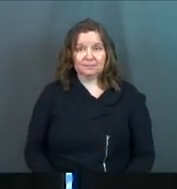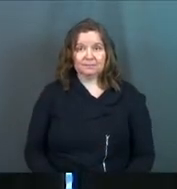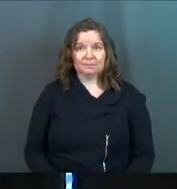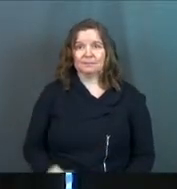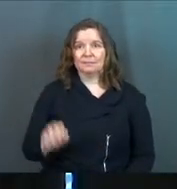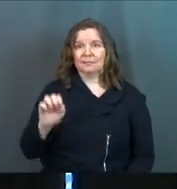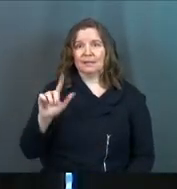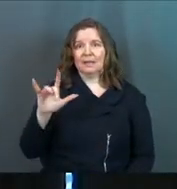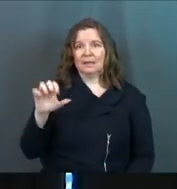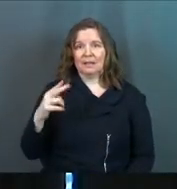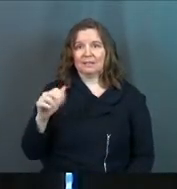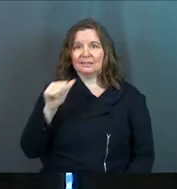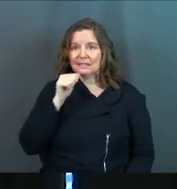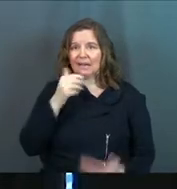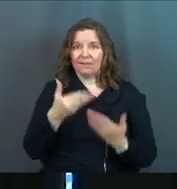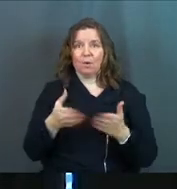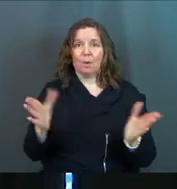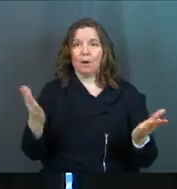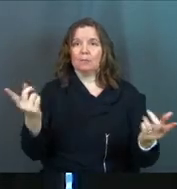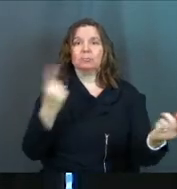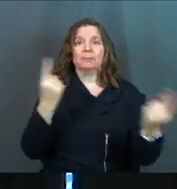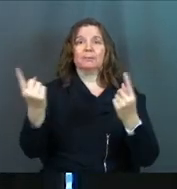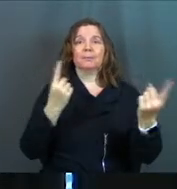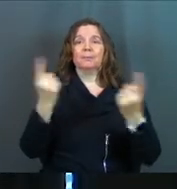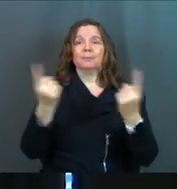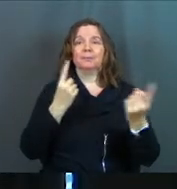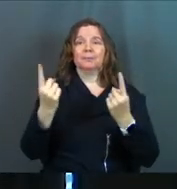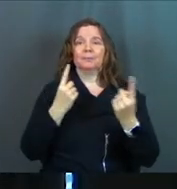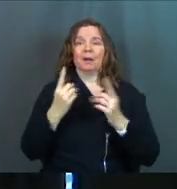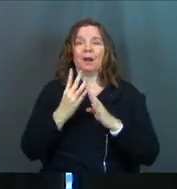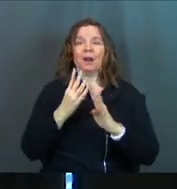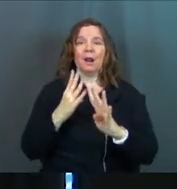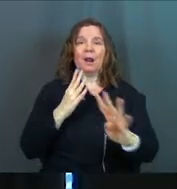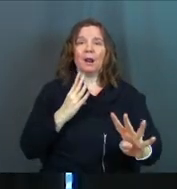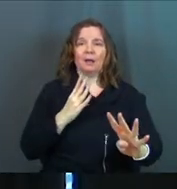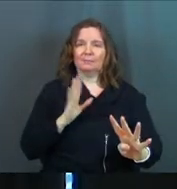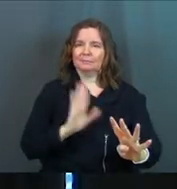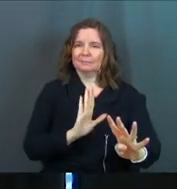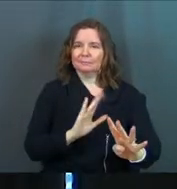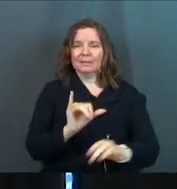Elijah did not have an open-door policy. And neither did Jesus.